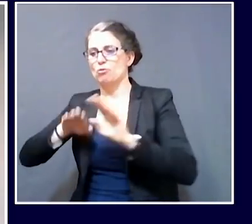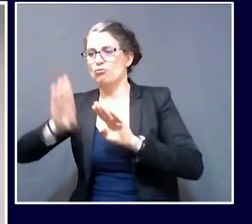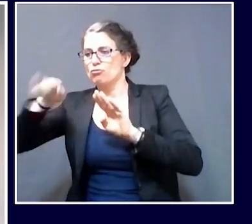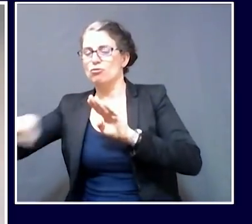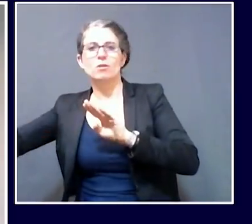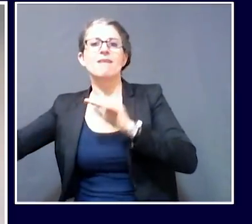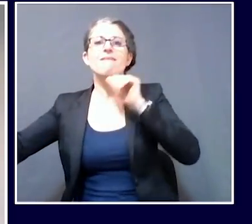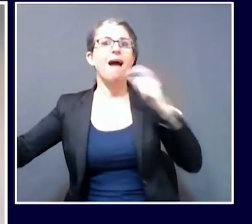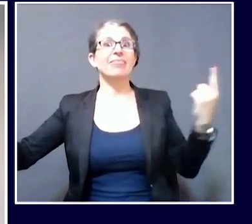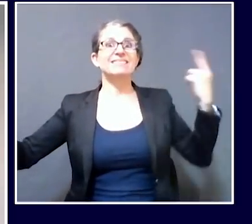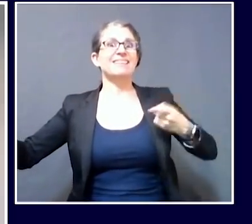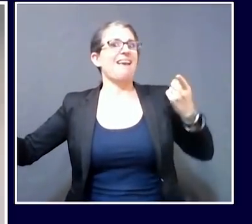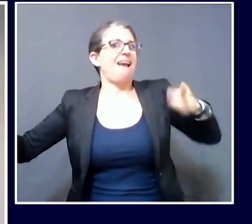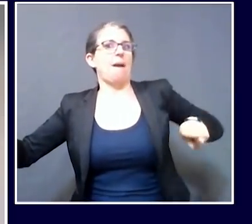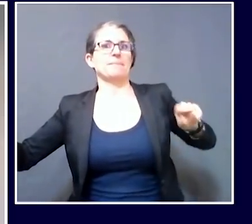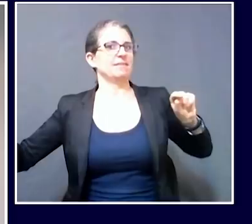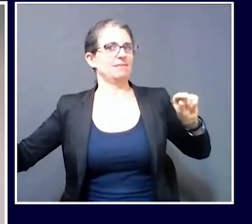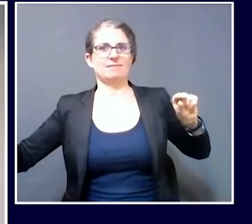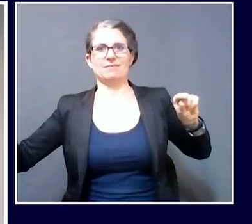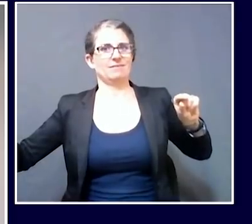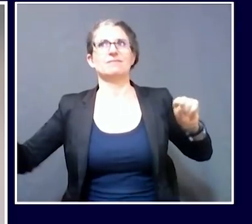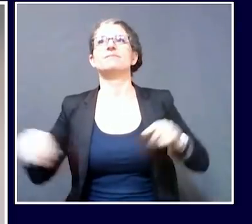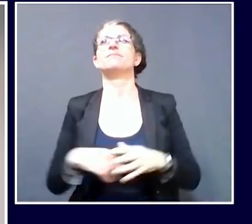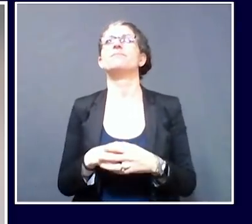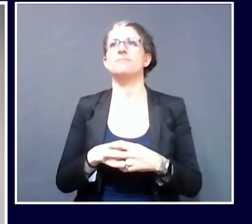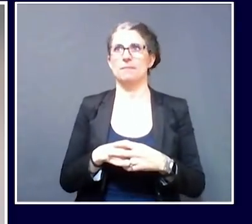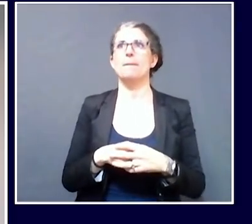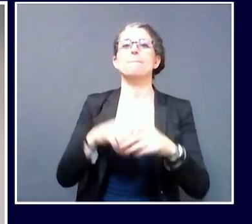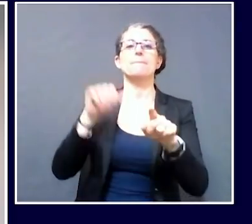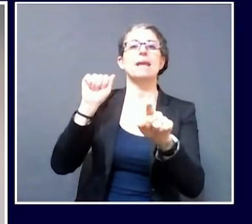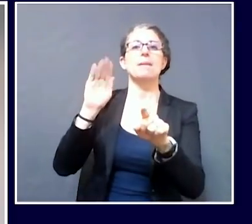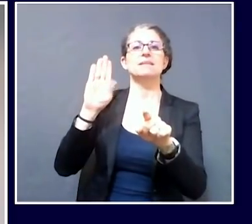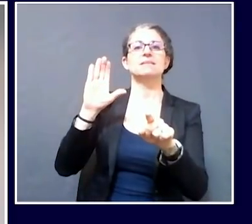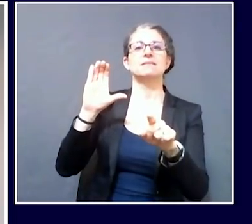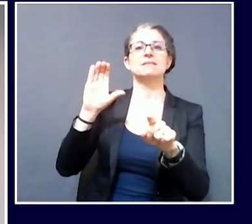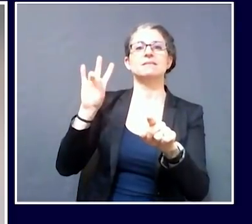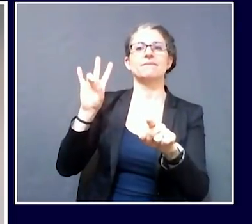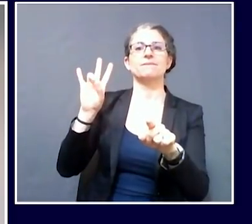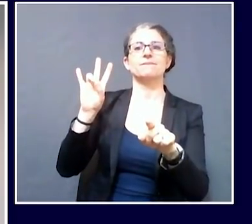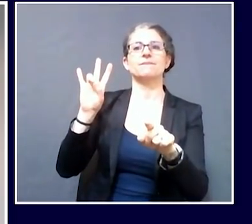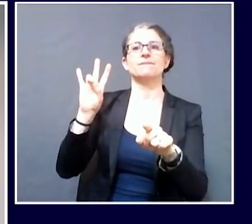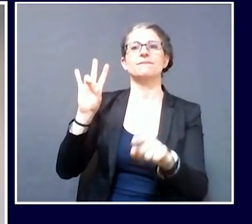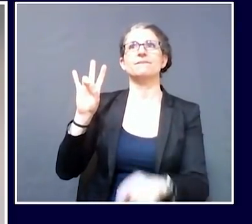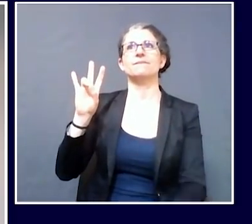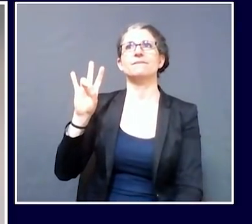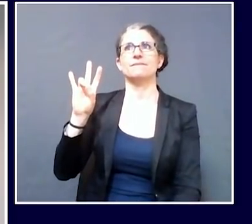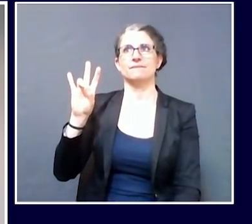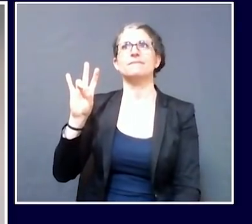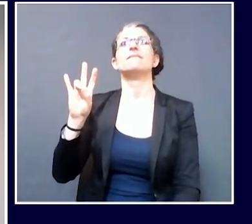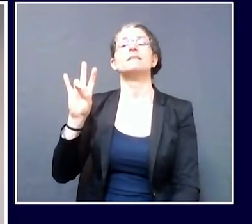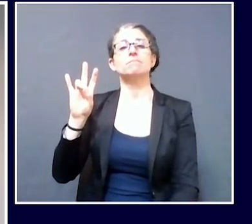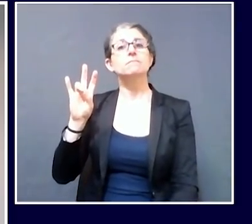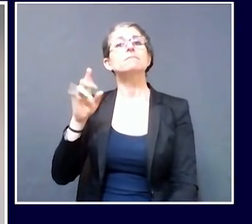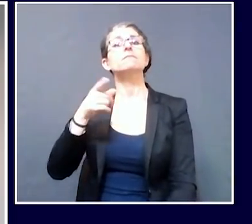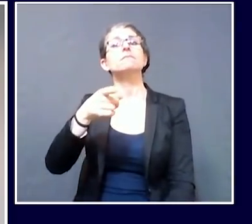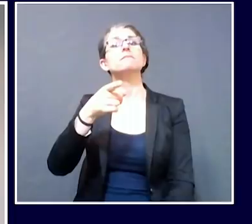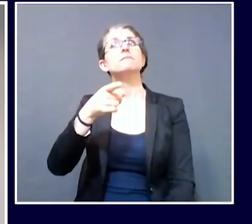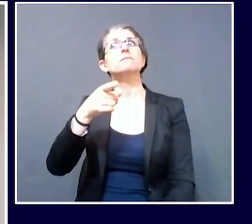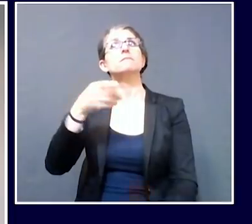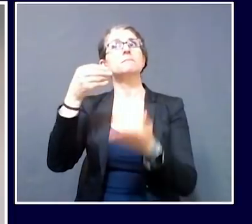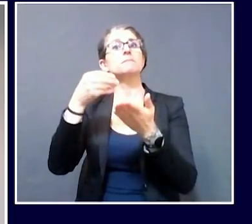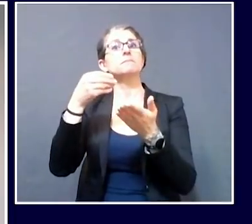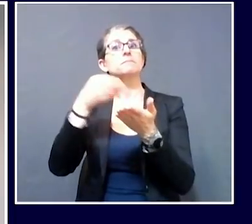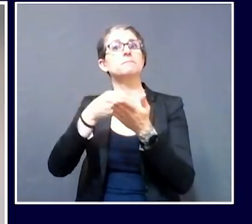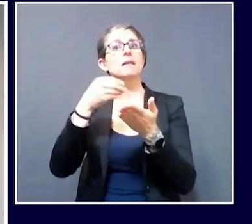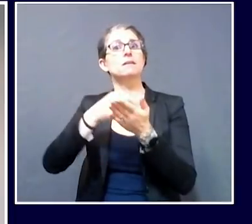Yes, thank you. I had a question. Is there federal funding available for people that don't have insurance, whether they get